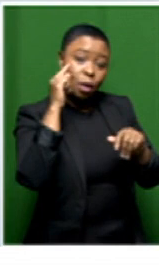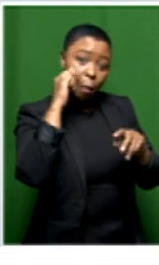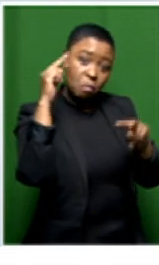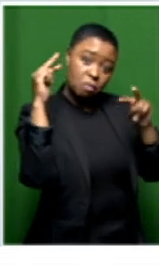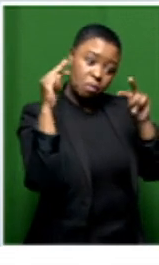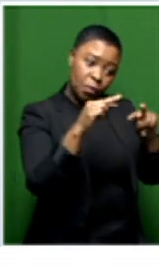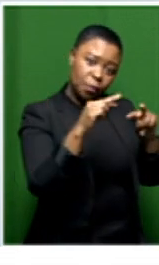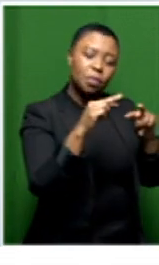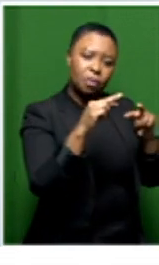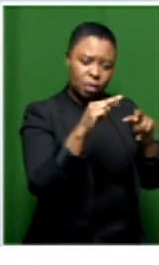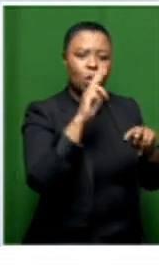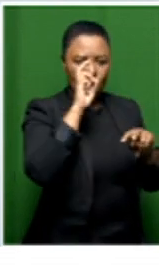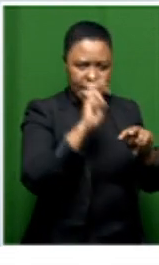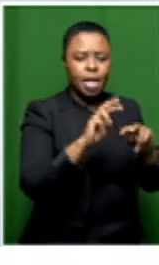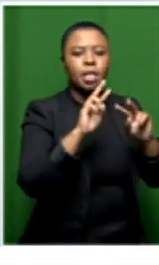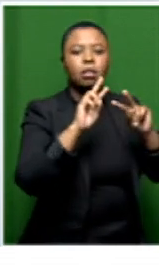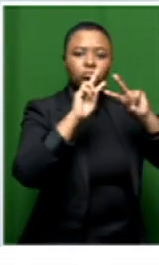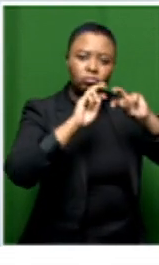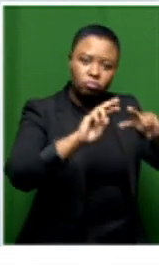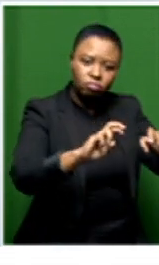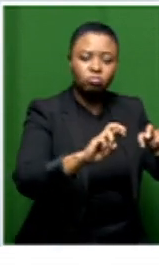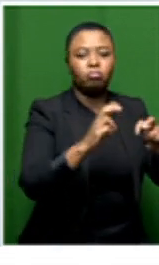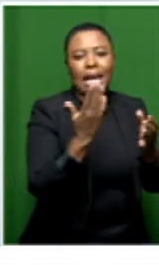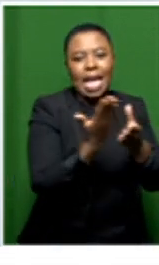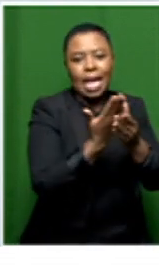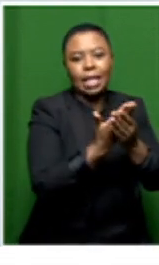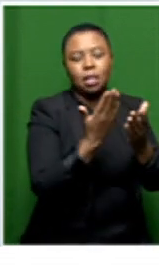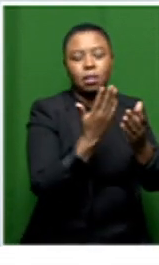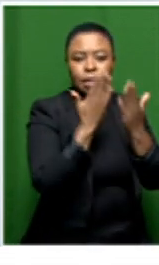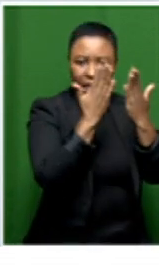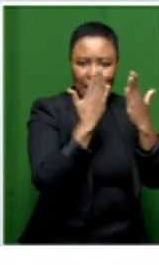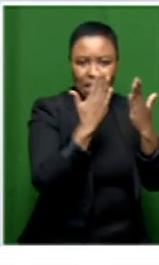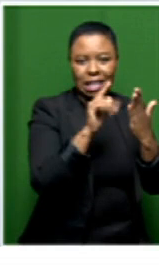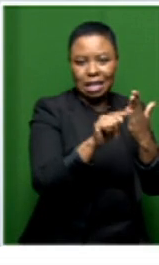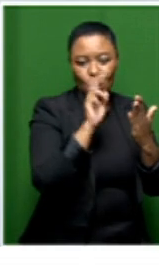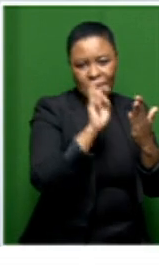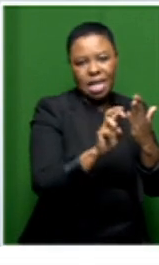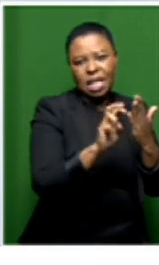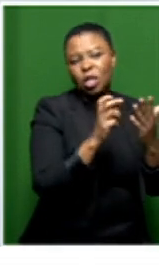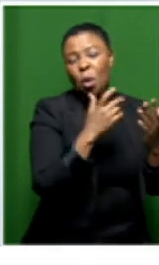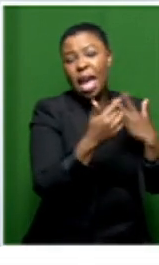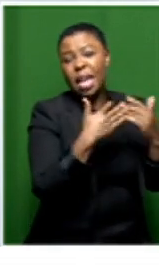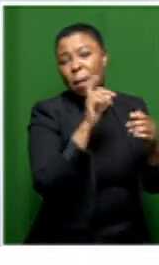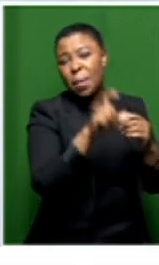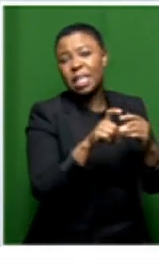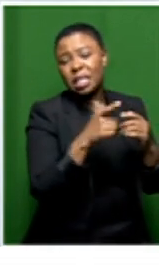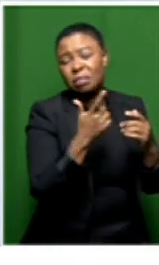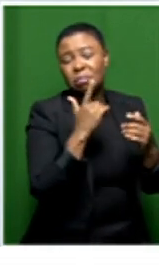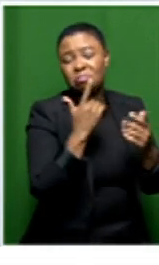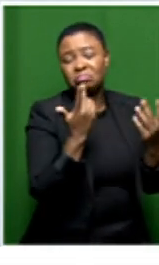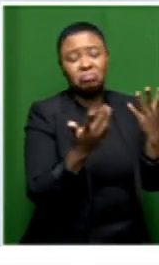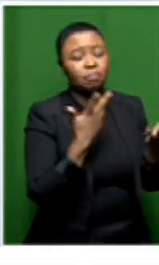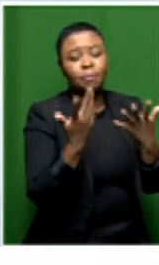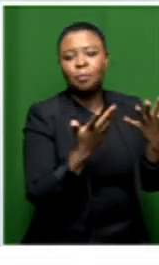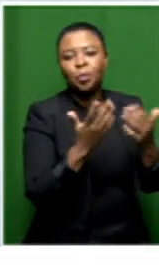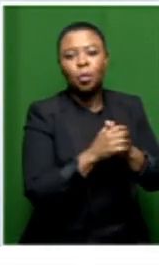definitely there's a case to be made if the individual is is uh suffering from such a lot of uh